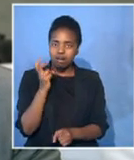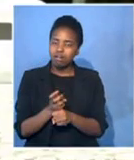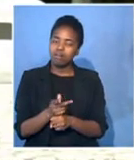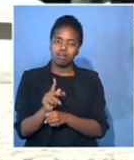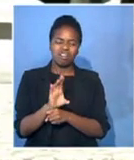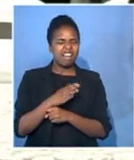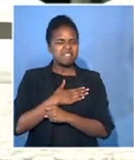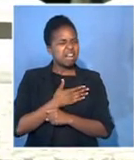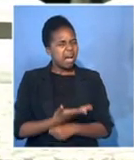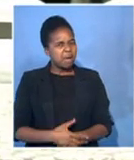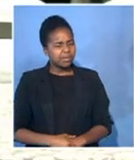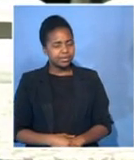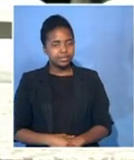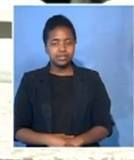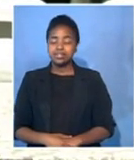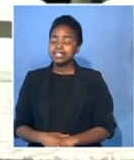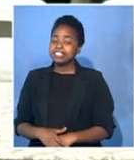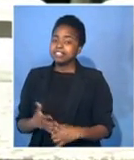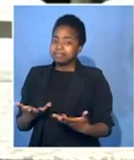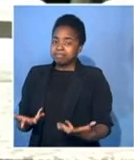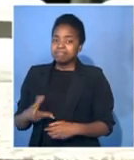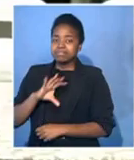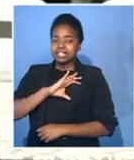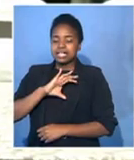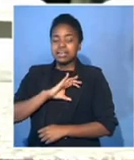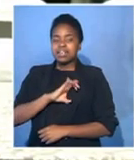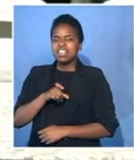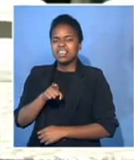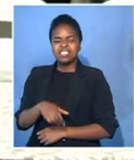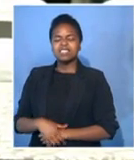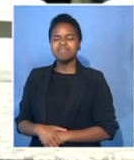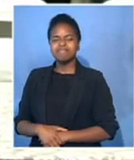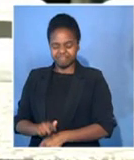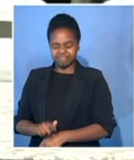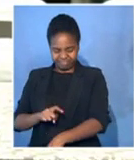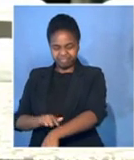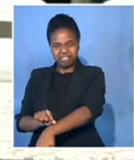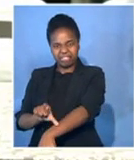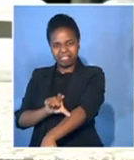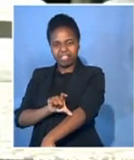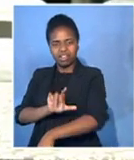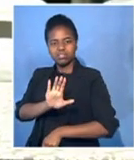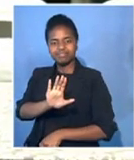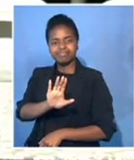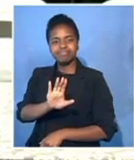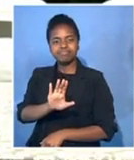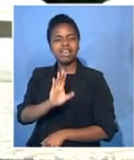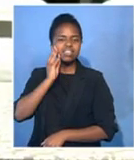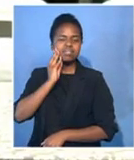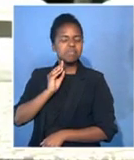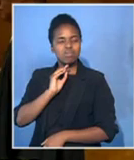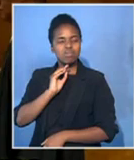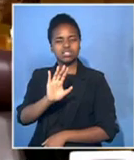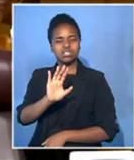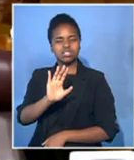Well, fortunately, you know, these are the kinds of clients who have gone through thick and thin. They've seen the worst already. So I